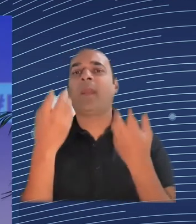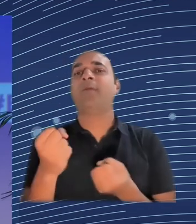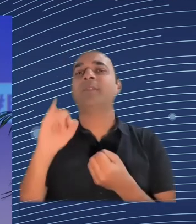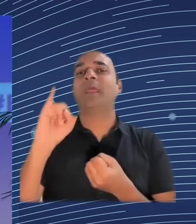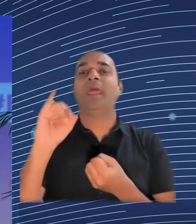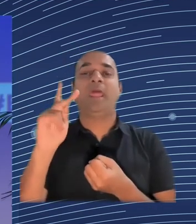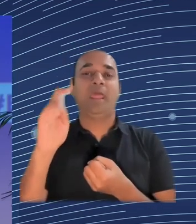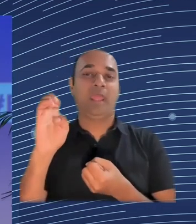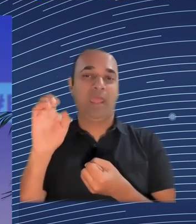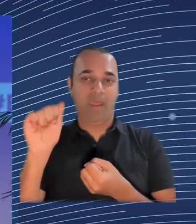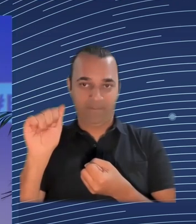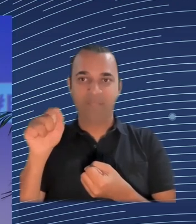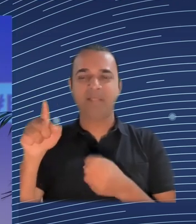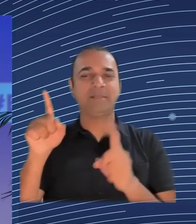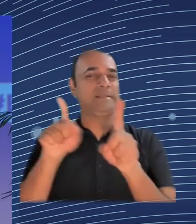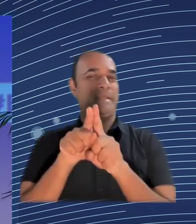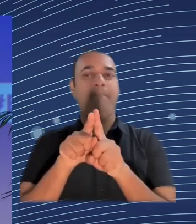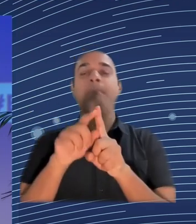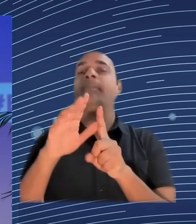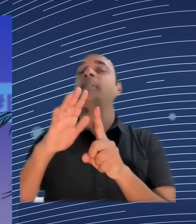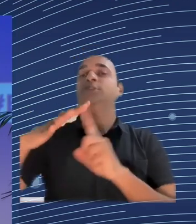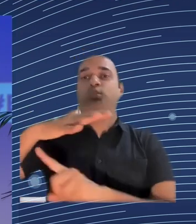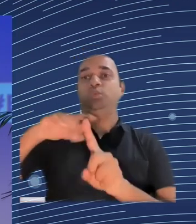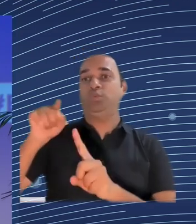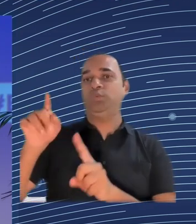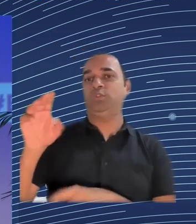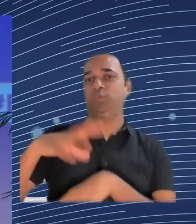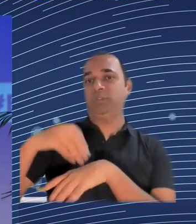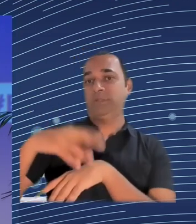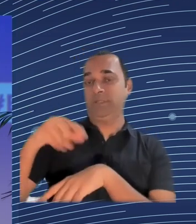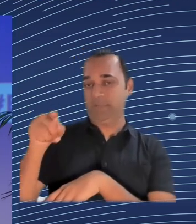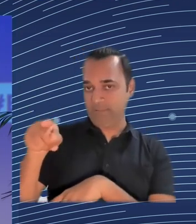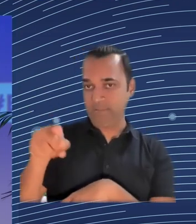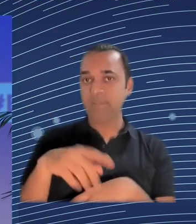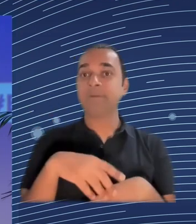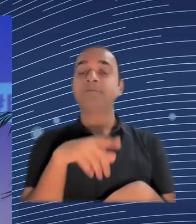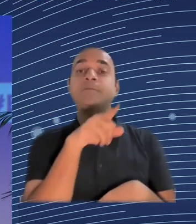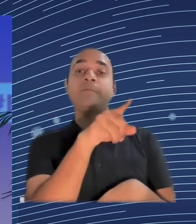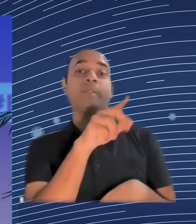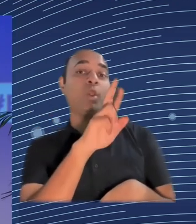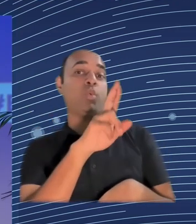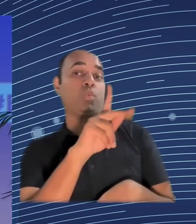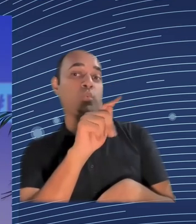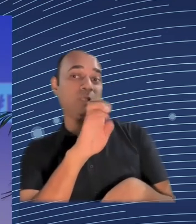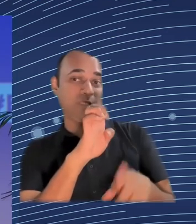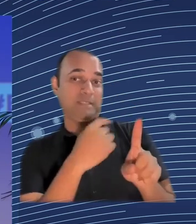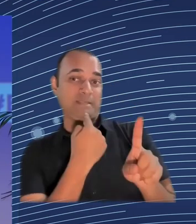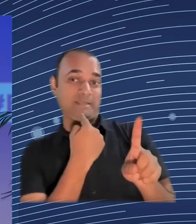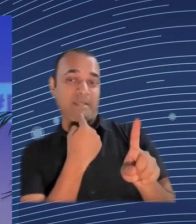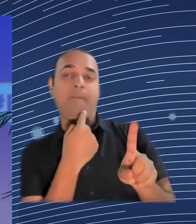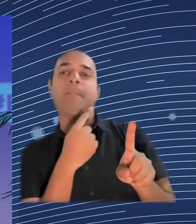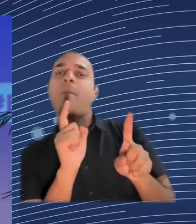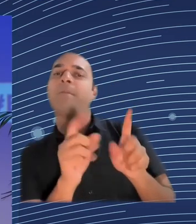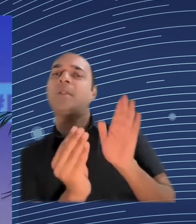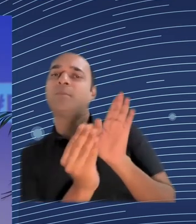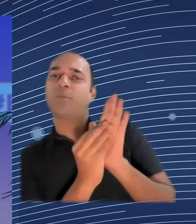Which means not only training civil servants, but training organizations, and improving the institutional ecosystem at